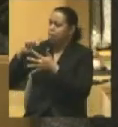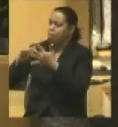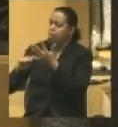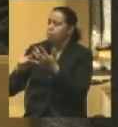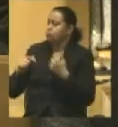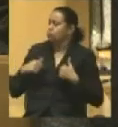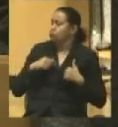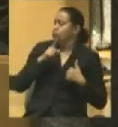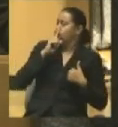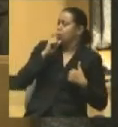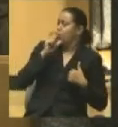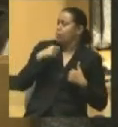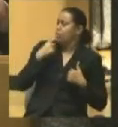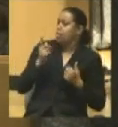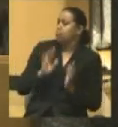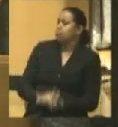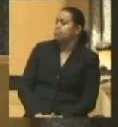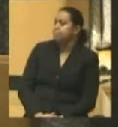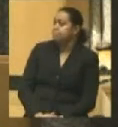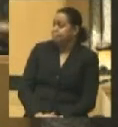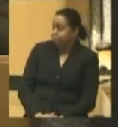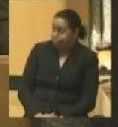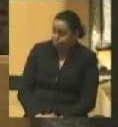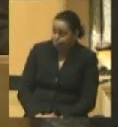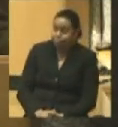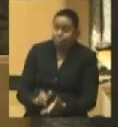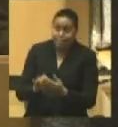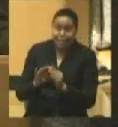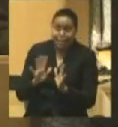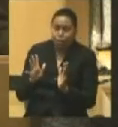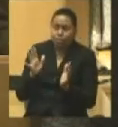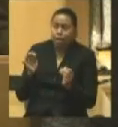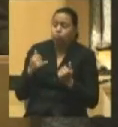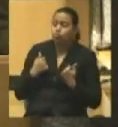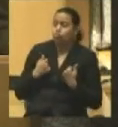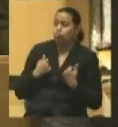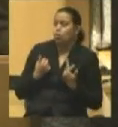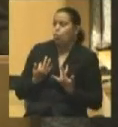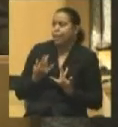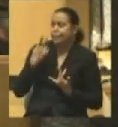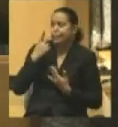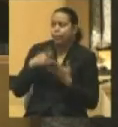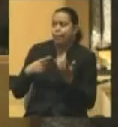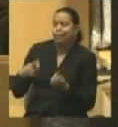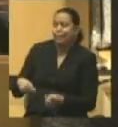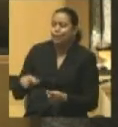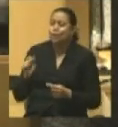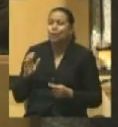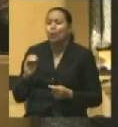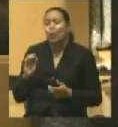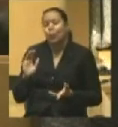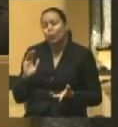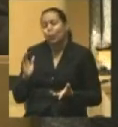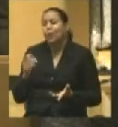We don't have to do that. Uh, and so, they are clearly, uh, wanting to sit on the fence and wait and see how events turn out. So, on the, you know,